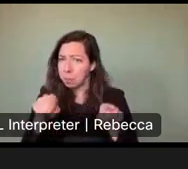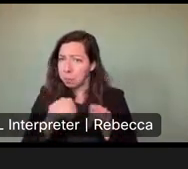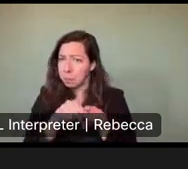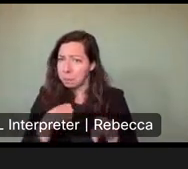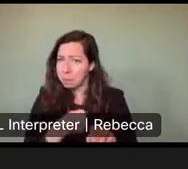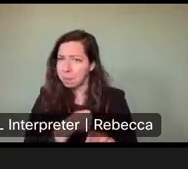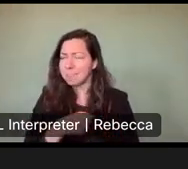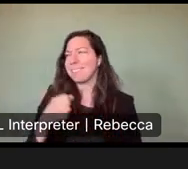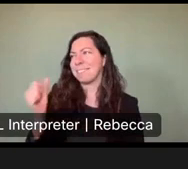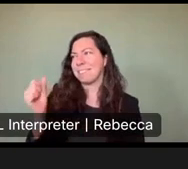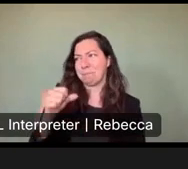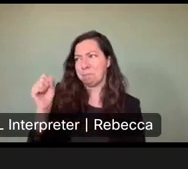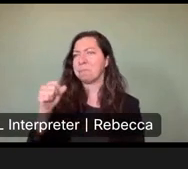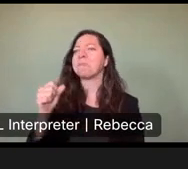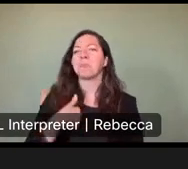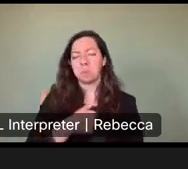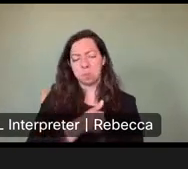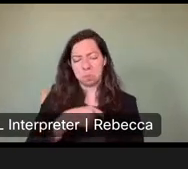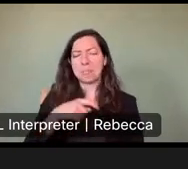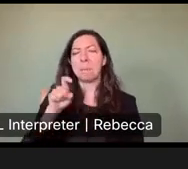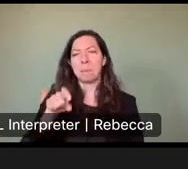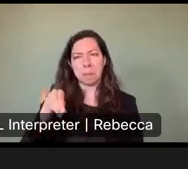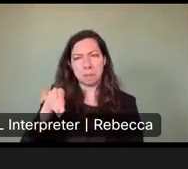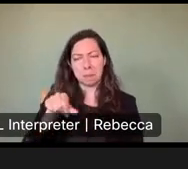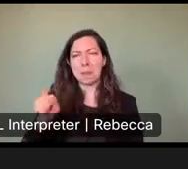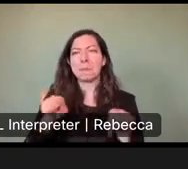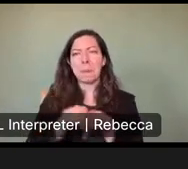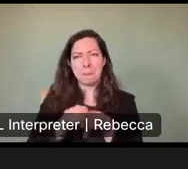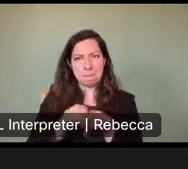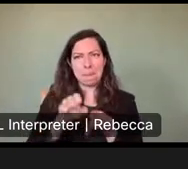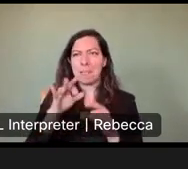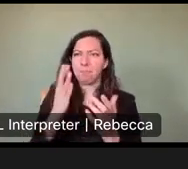we do. Uh, when we go out to state parks, we pay the same fees.